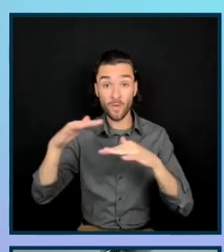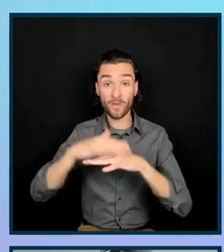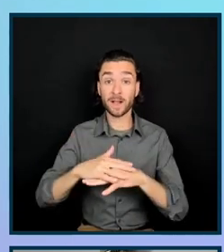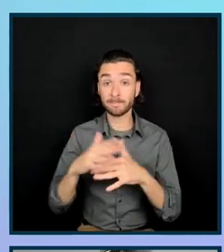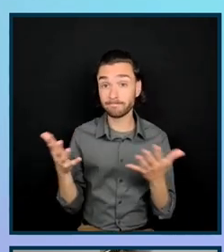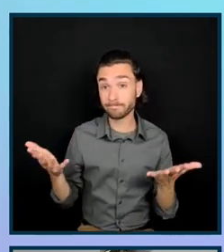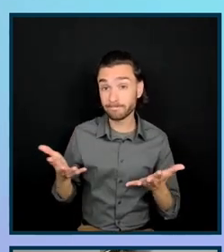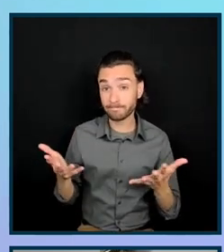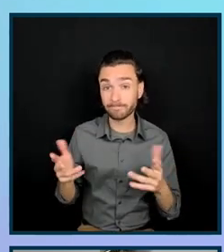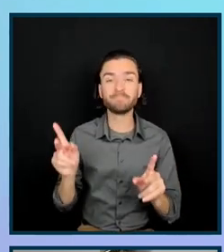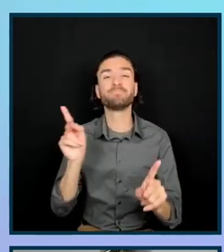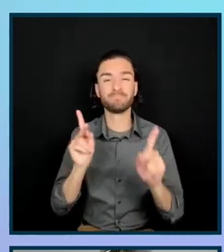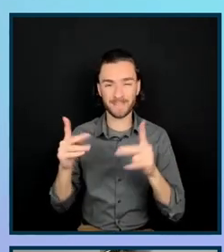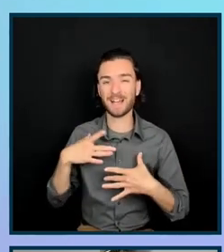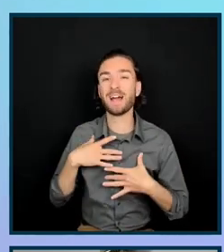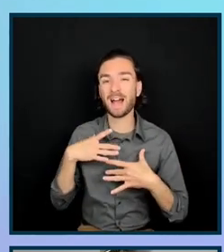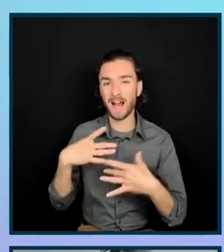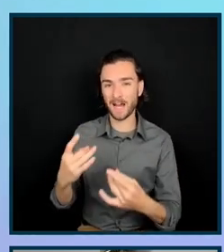ways.